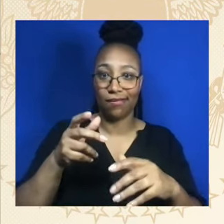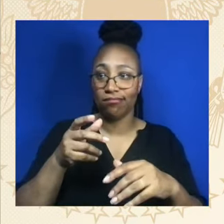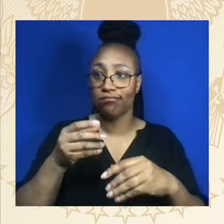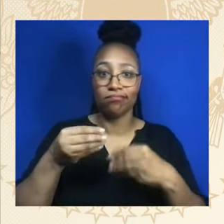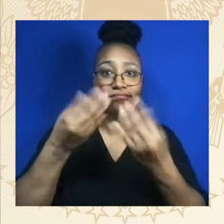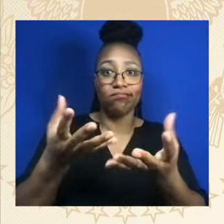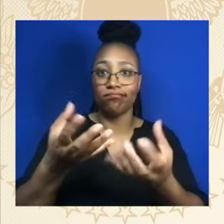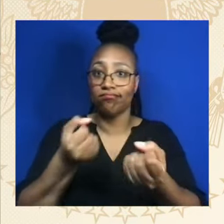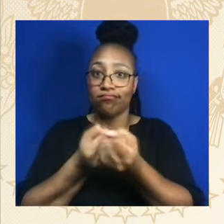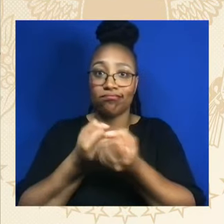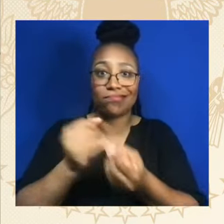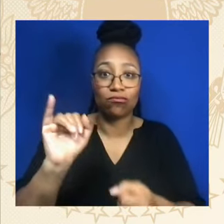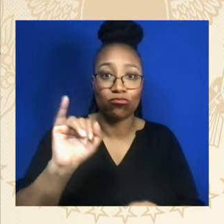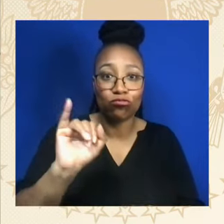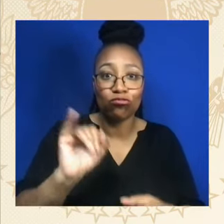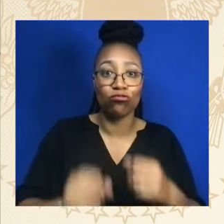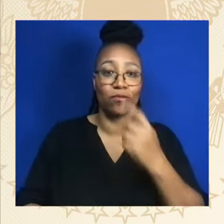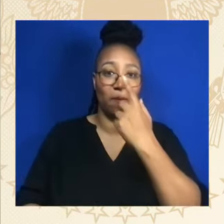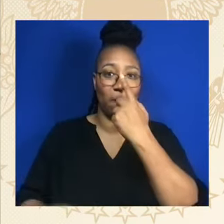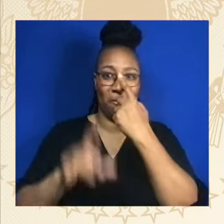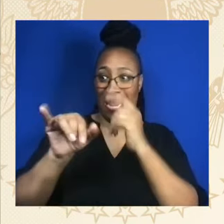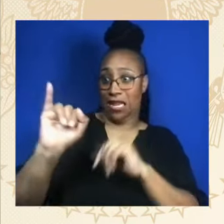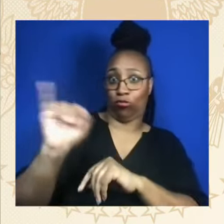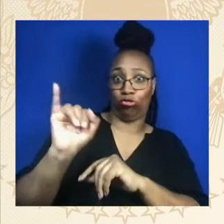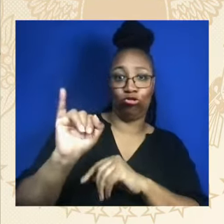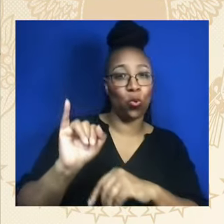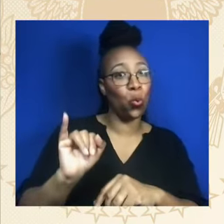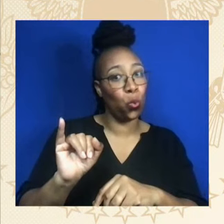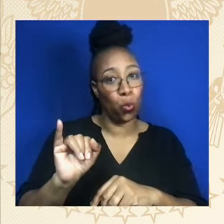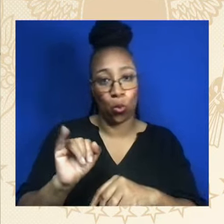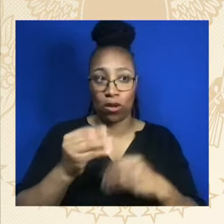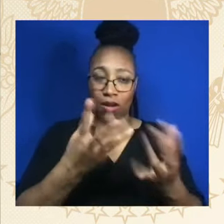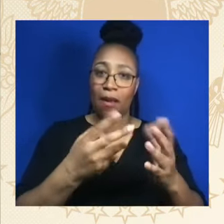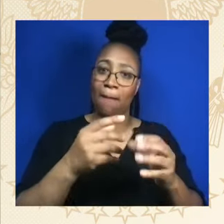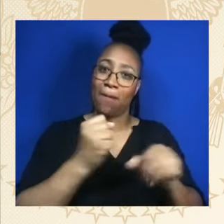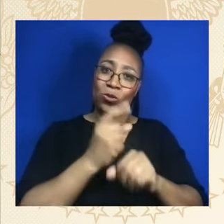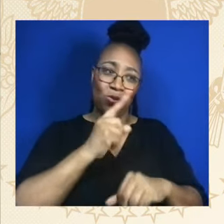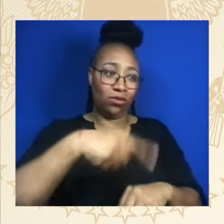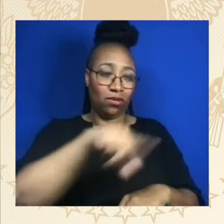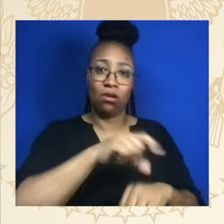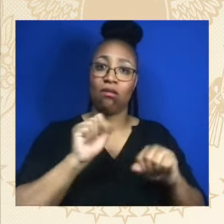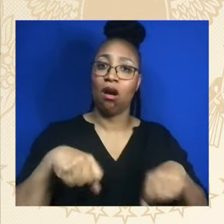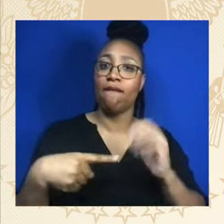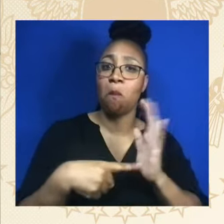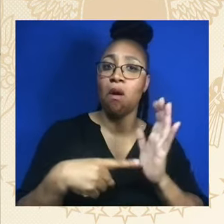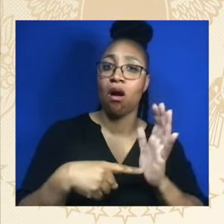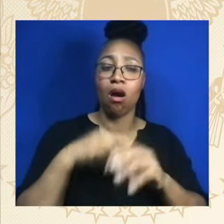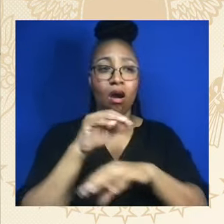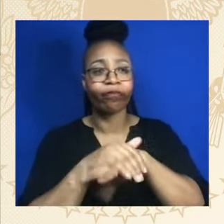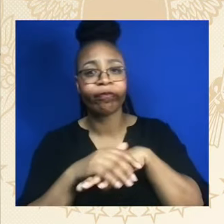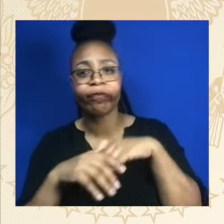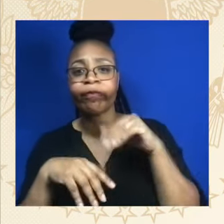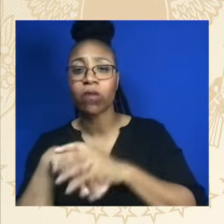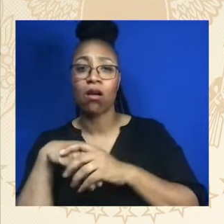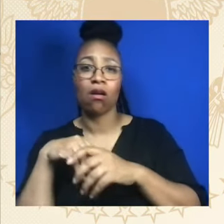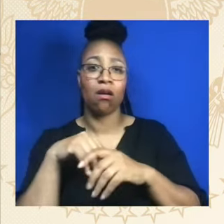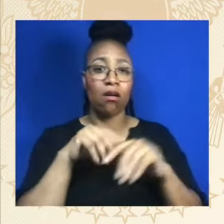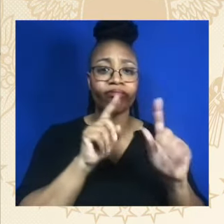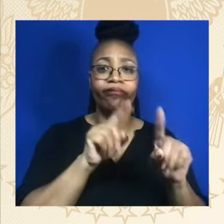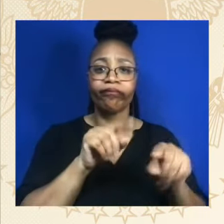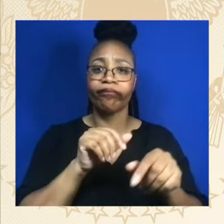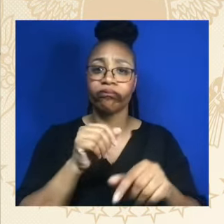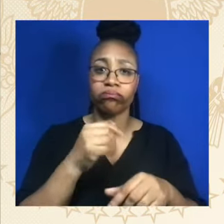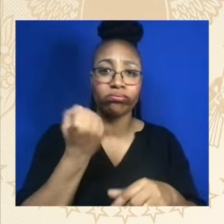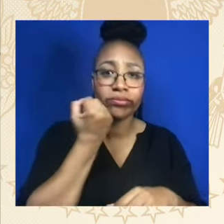affordable, saving millions and millions of dollars overall at — for people making — and people getting an eight-hundred-year —